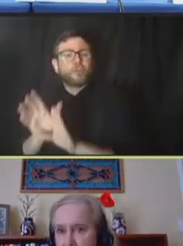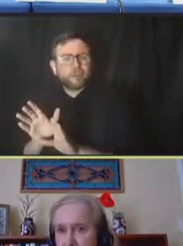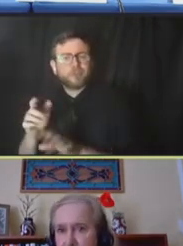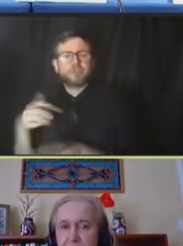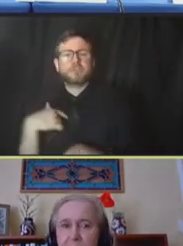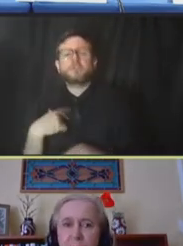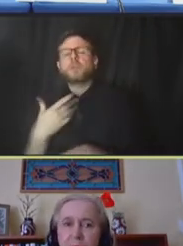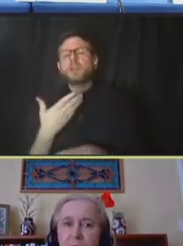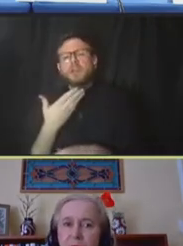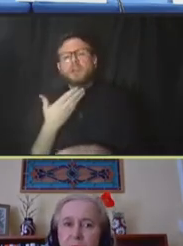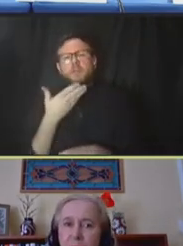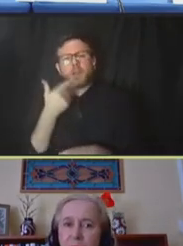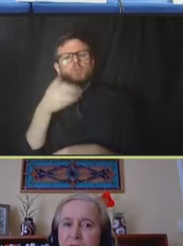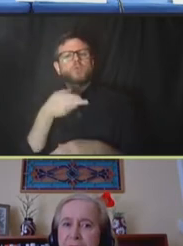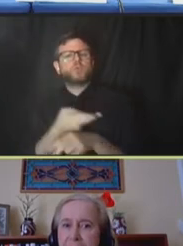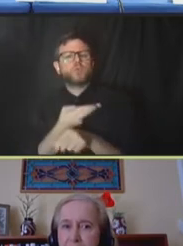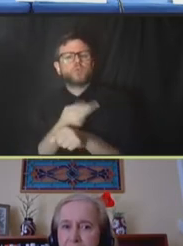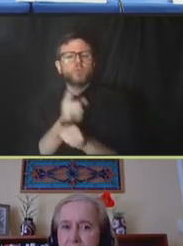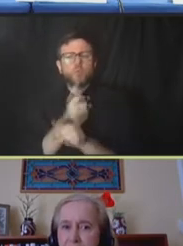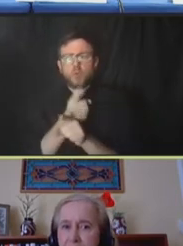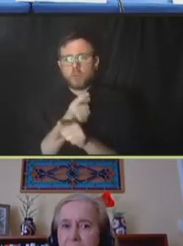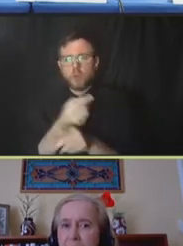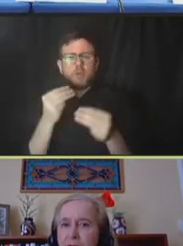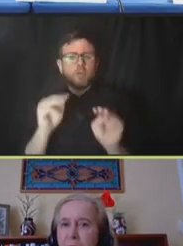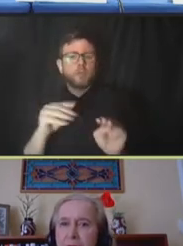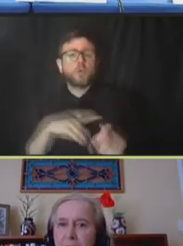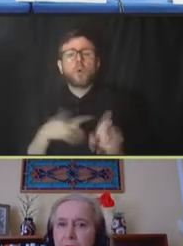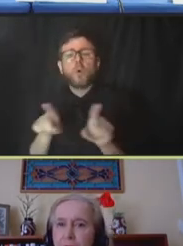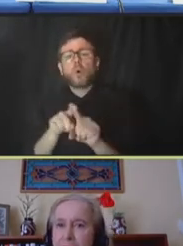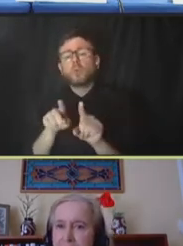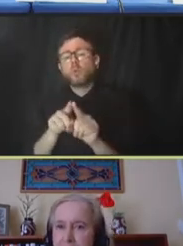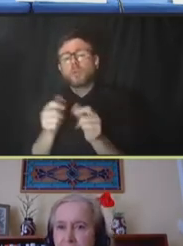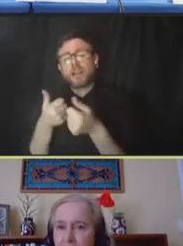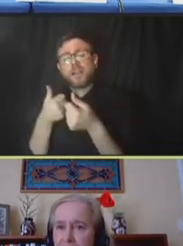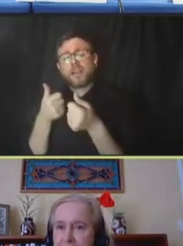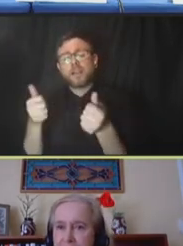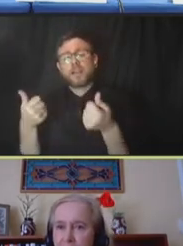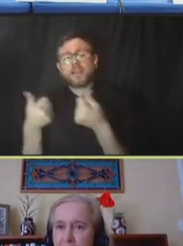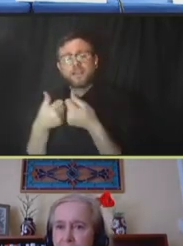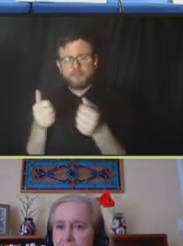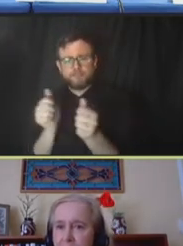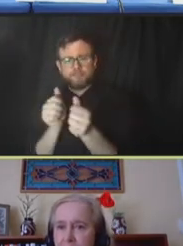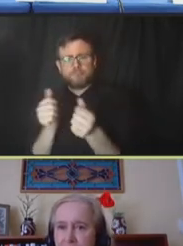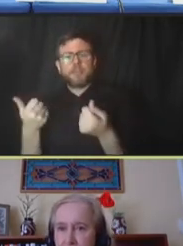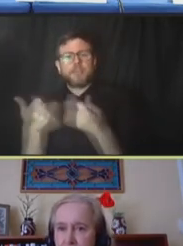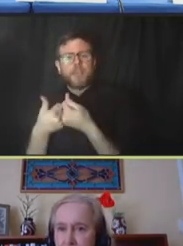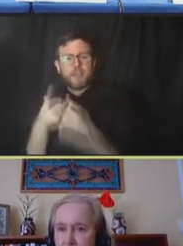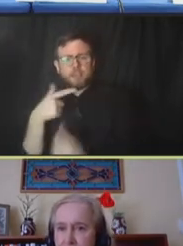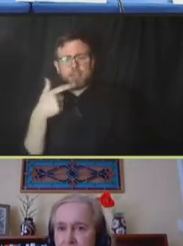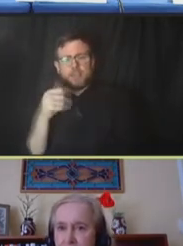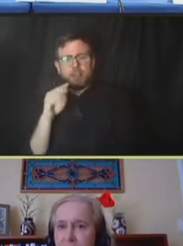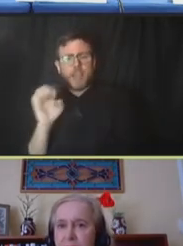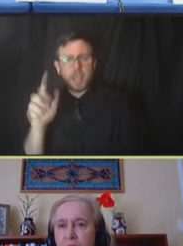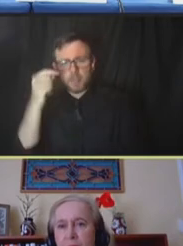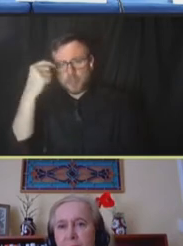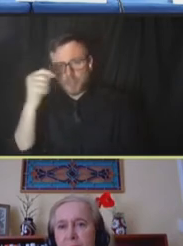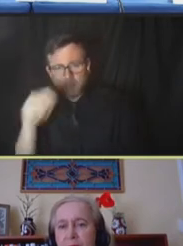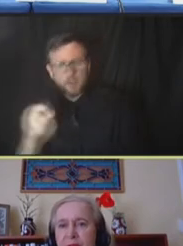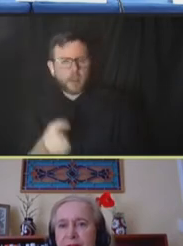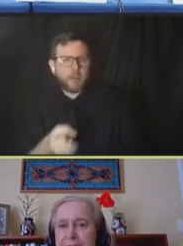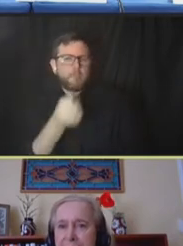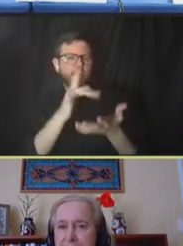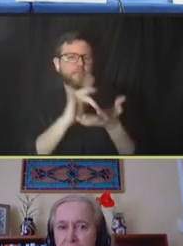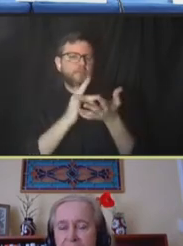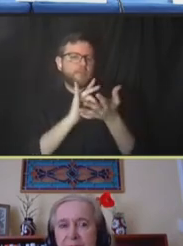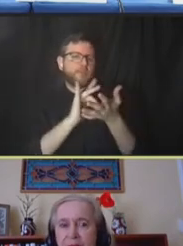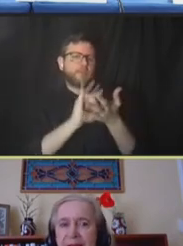methodologies. We also use game theory. So, here you'll see, for example, multiple pharmaceutical firms or multiple